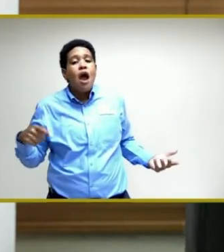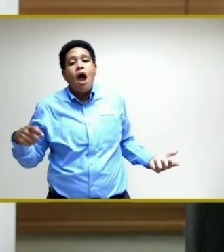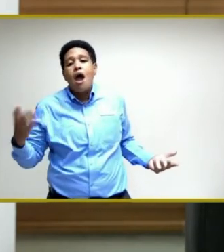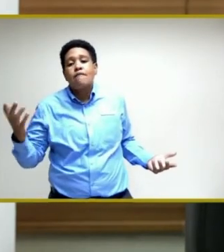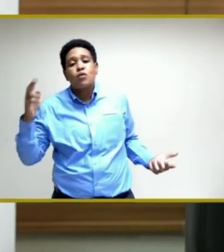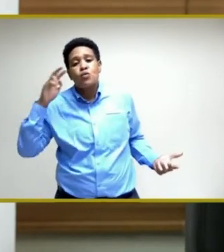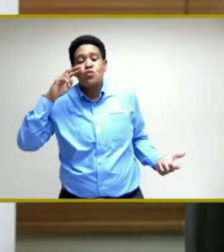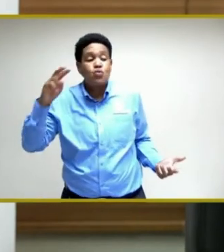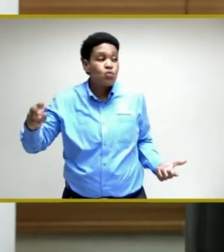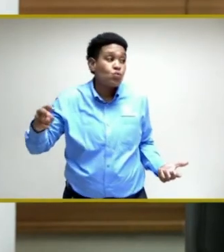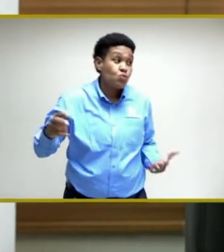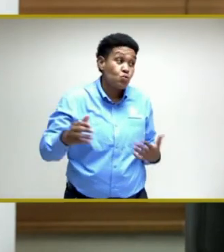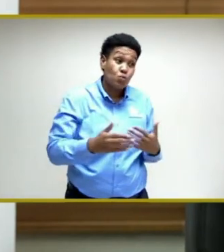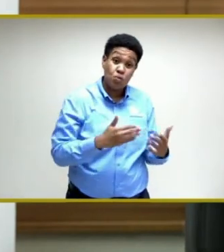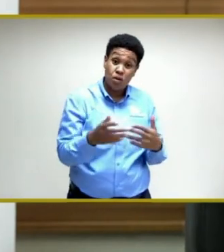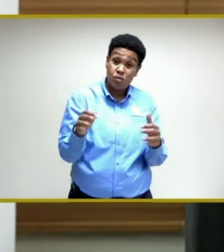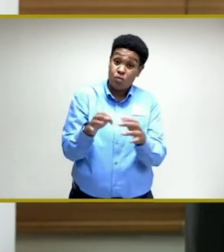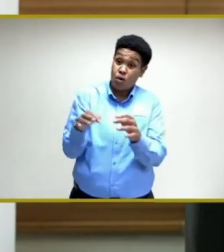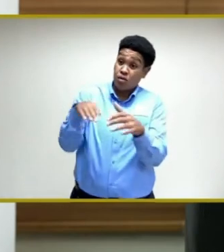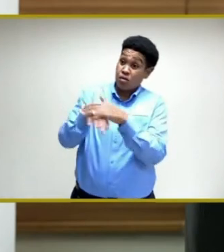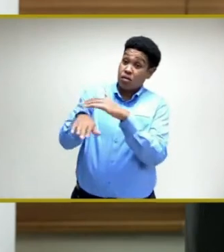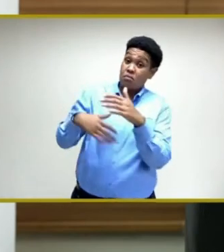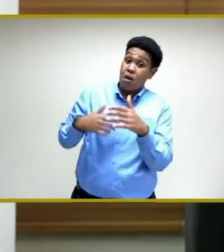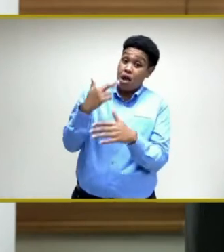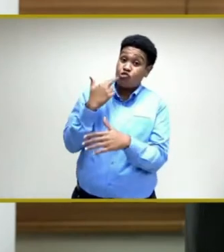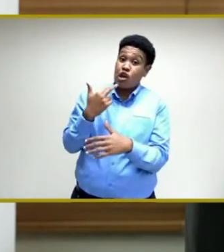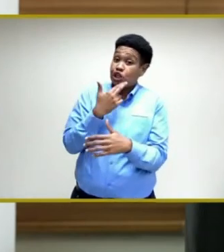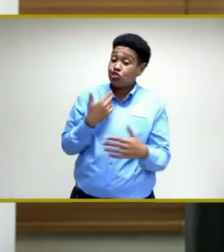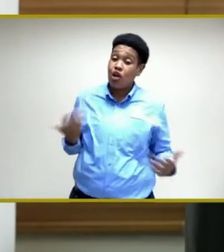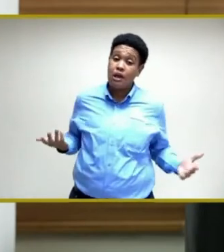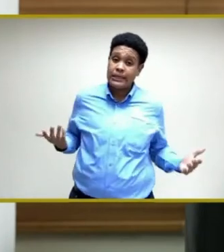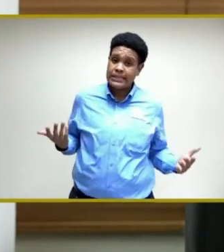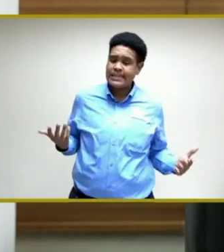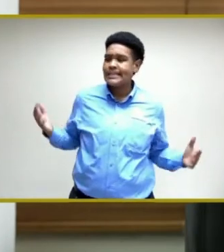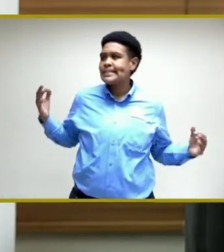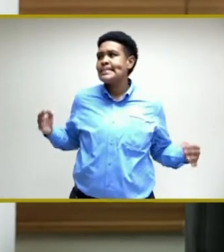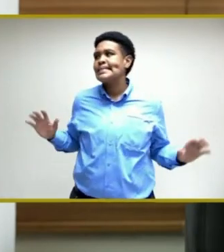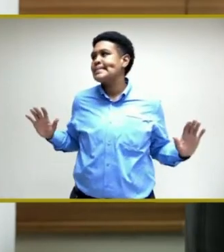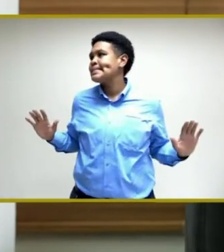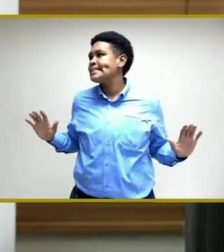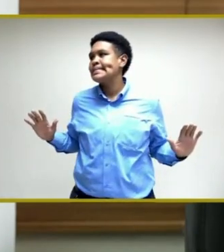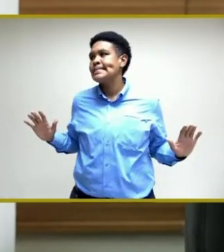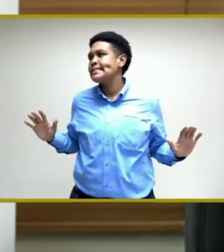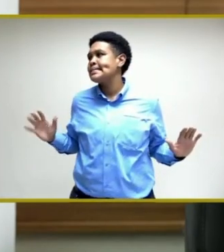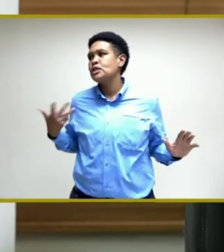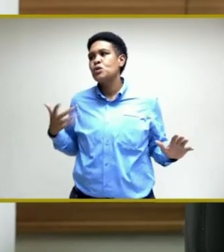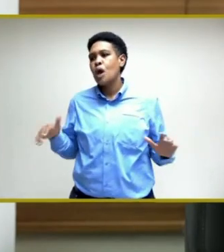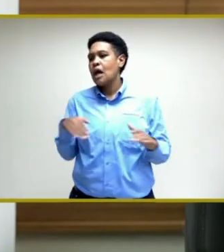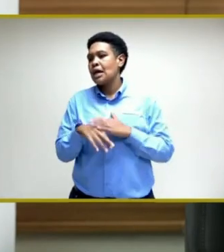look at whether you can enter my restaurant, for example. You know,